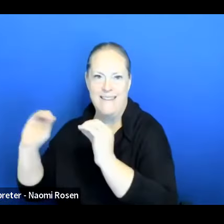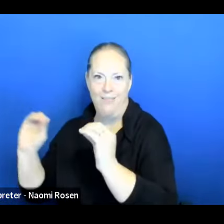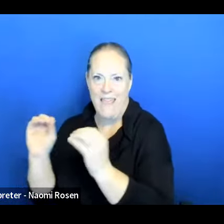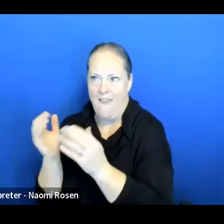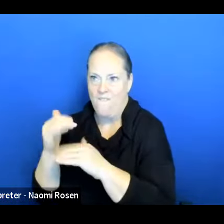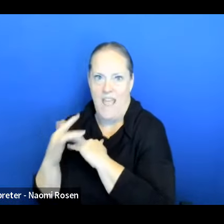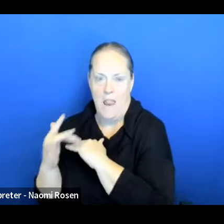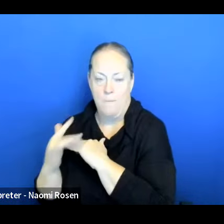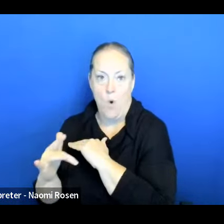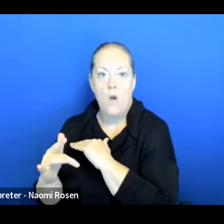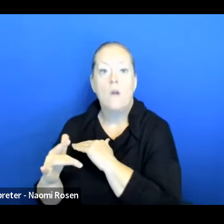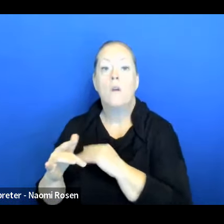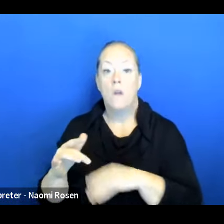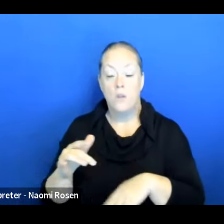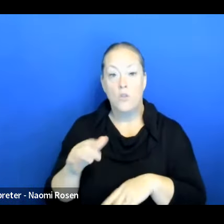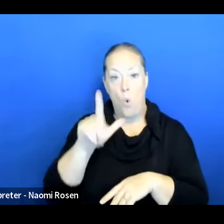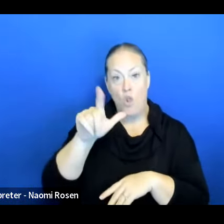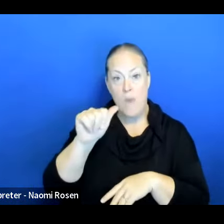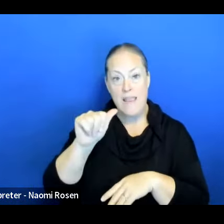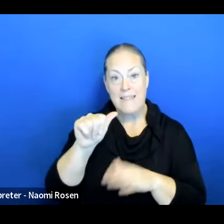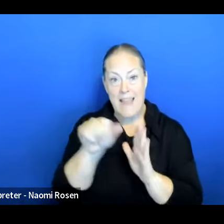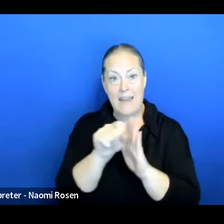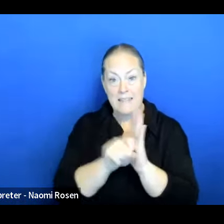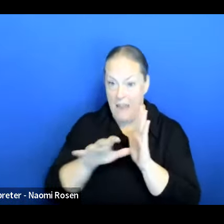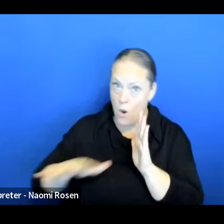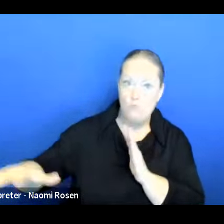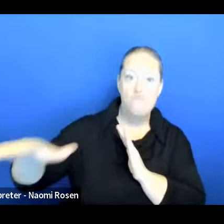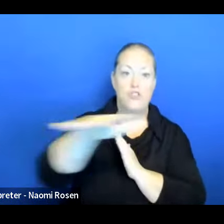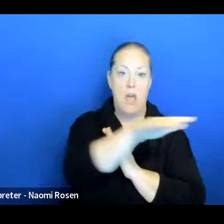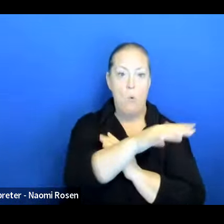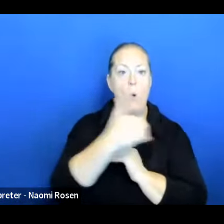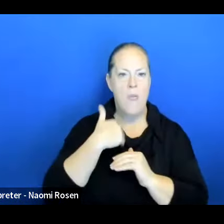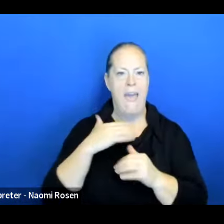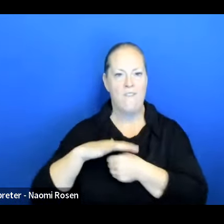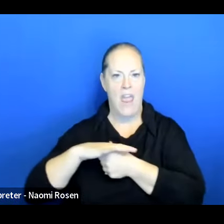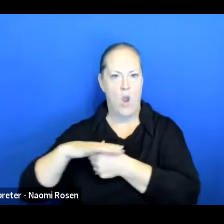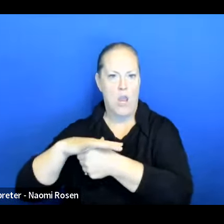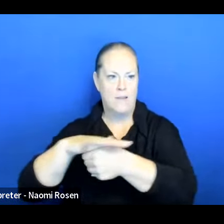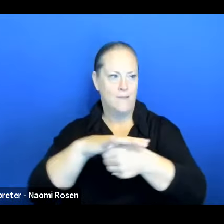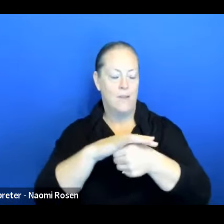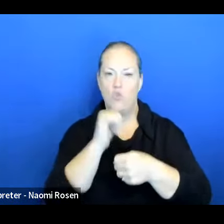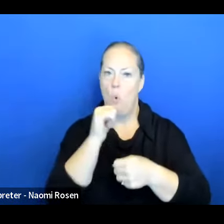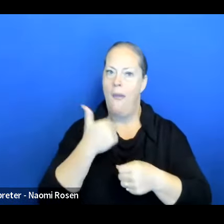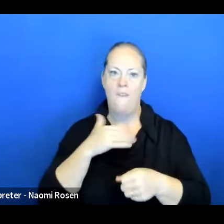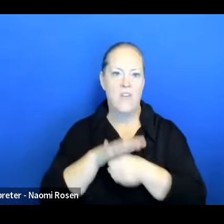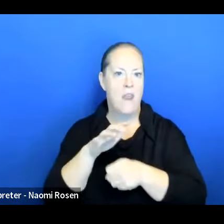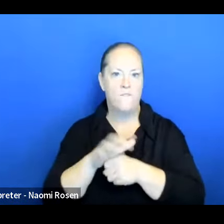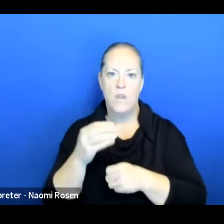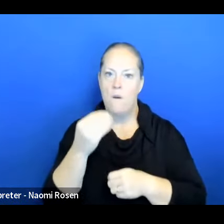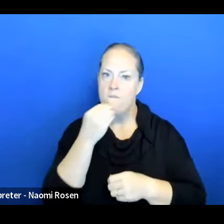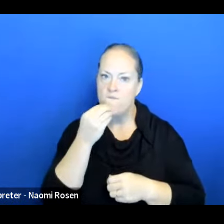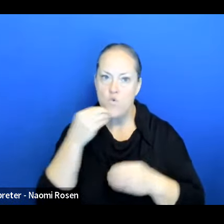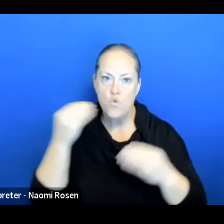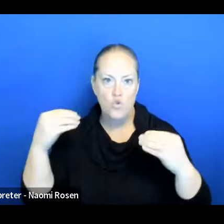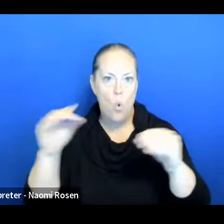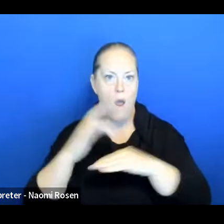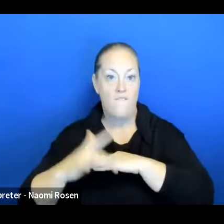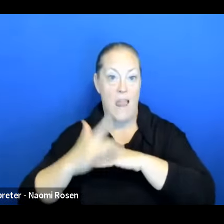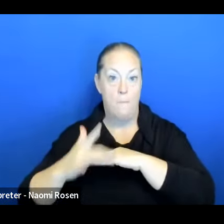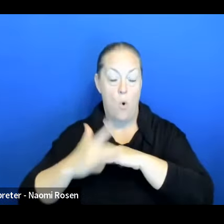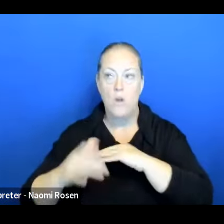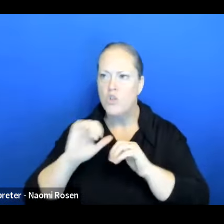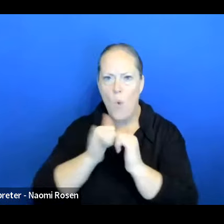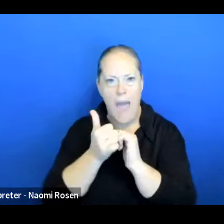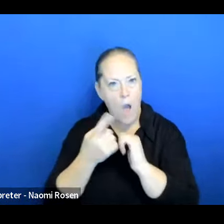Baton Rouge, uh, and throughout the state of Louisiana. So it's, how are we going to marginalize on those populations and provide them with the